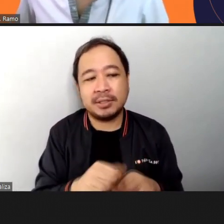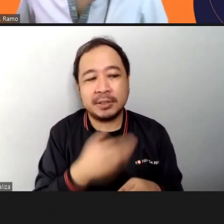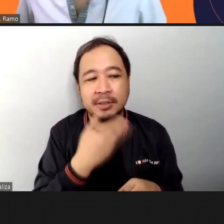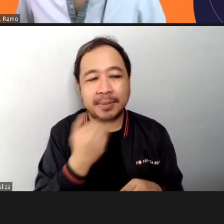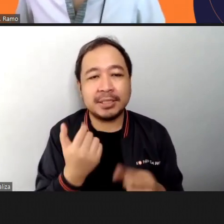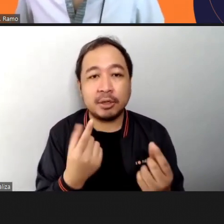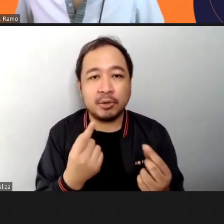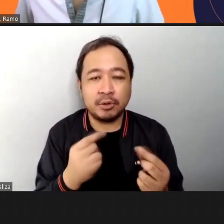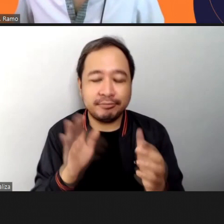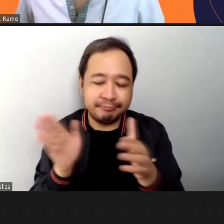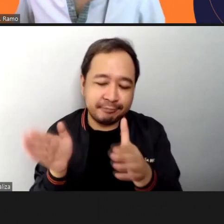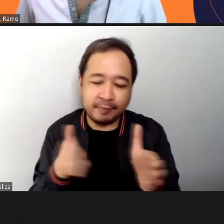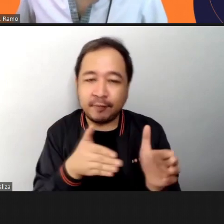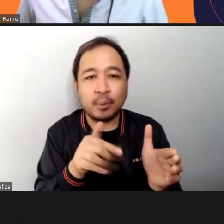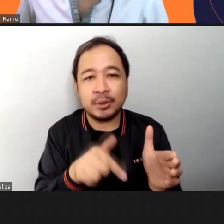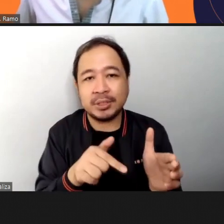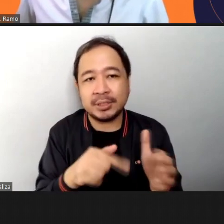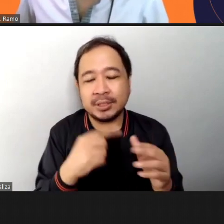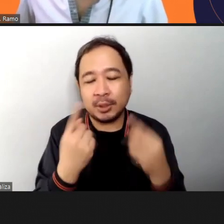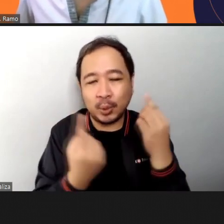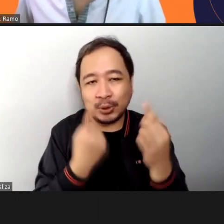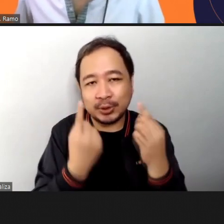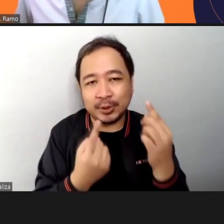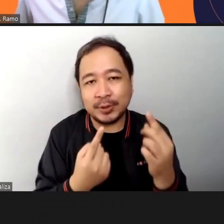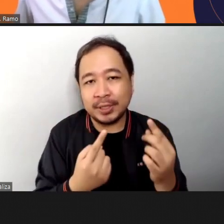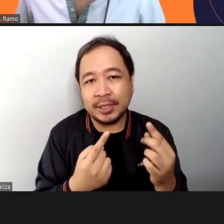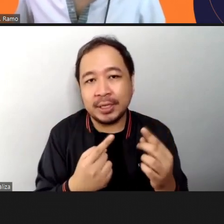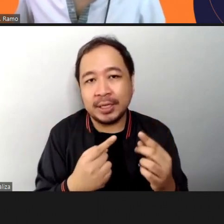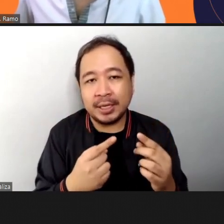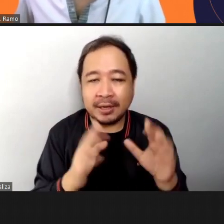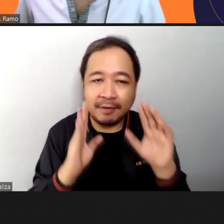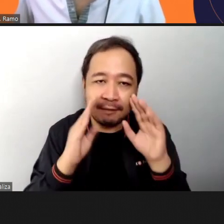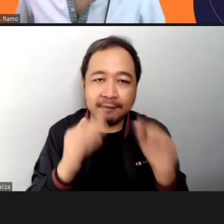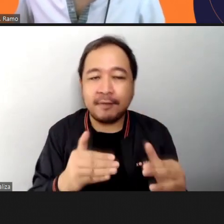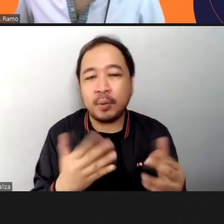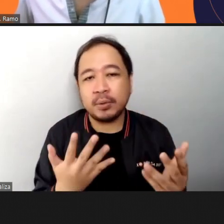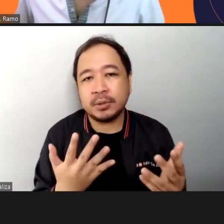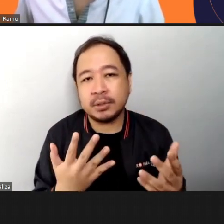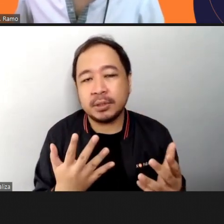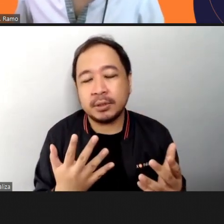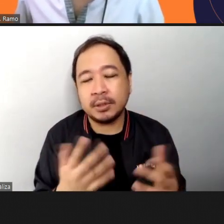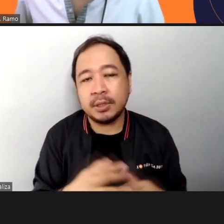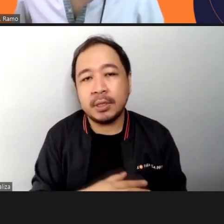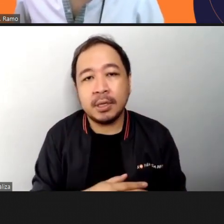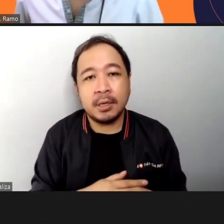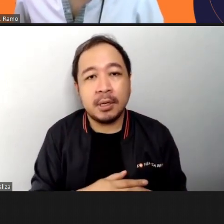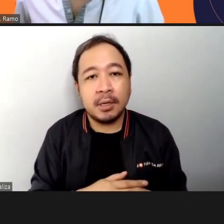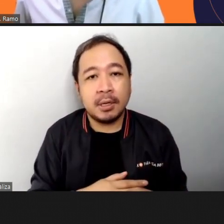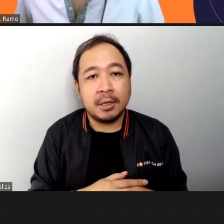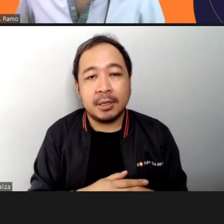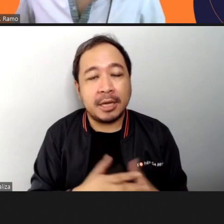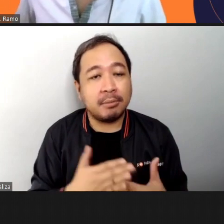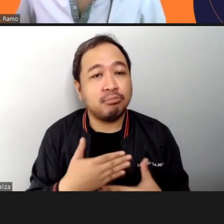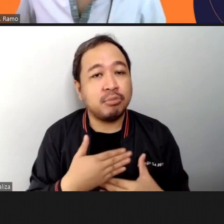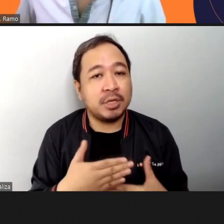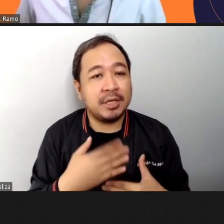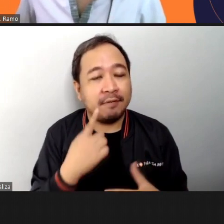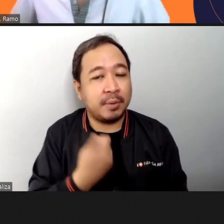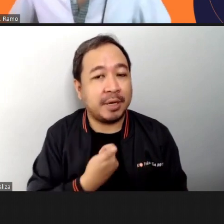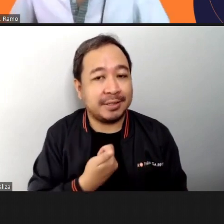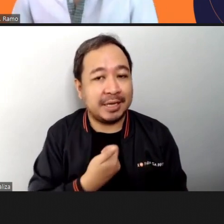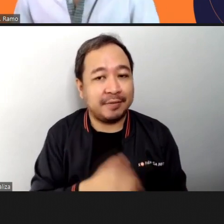ilayun muna natin yung sarili natin sa mga worries natin and pumunta mo tayo at bigyan natin ng breathing yung sarili natin yun lang po